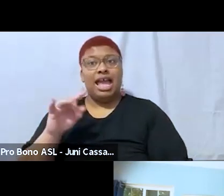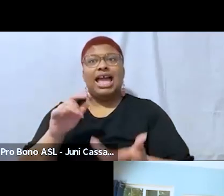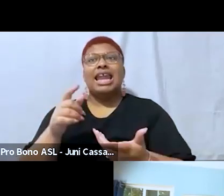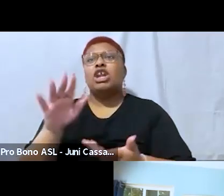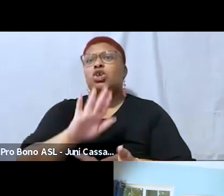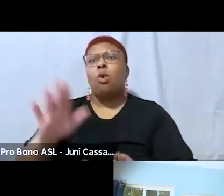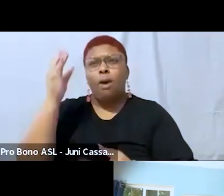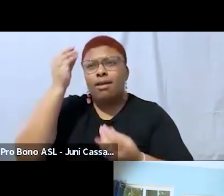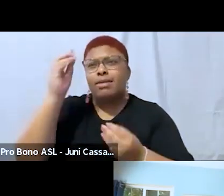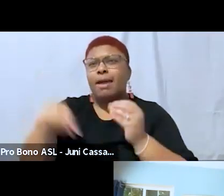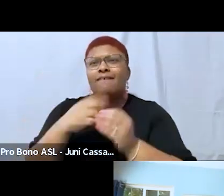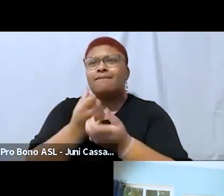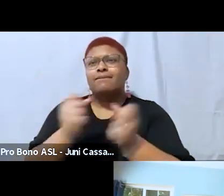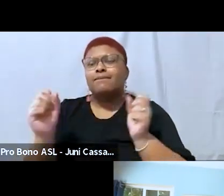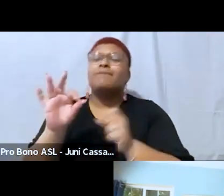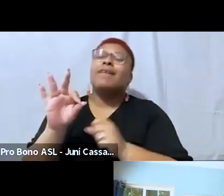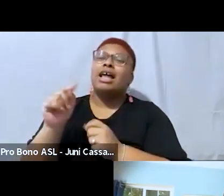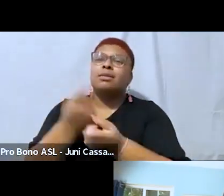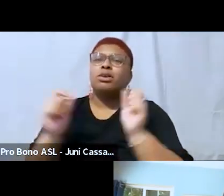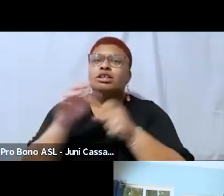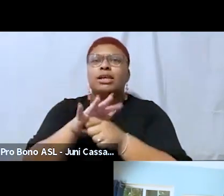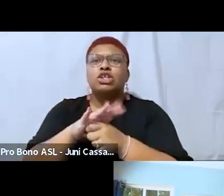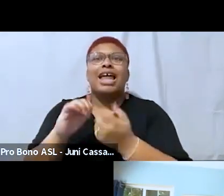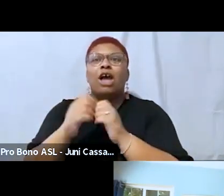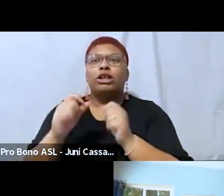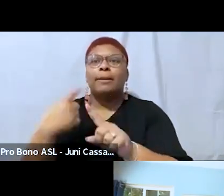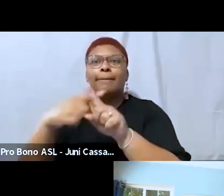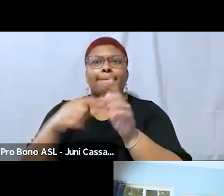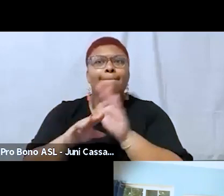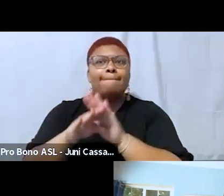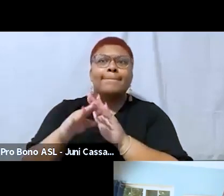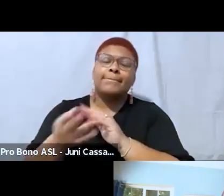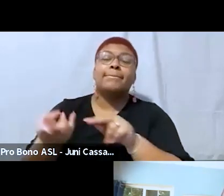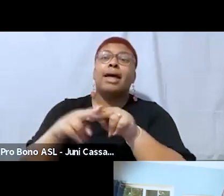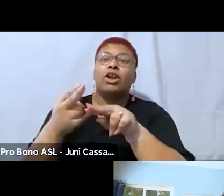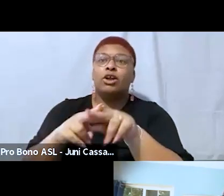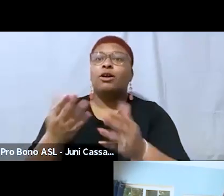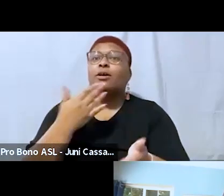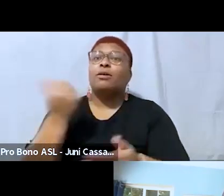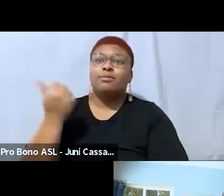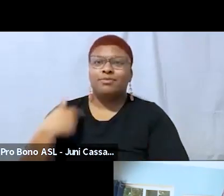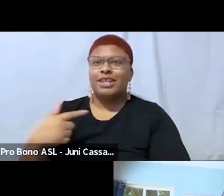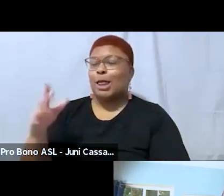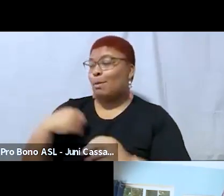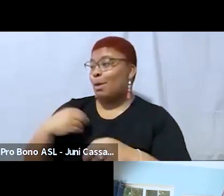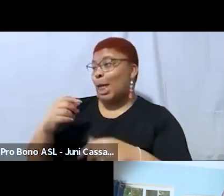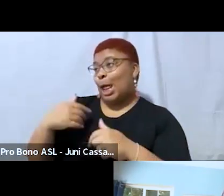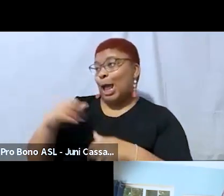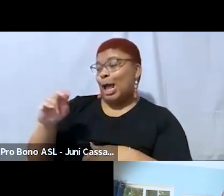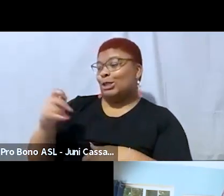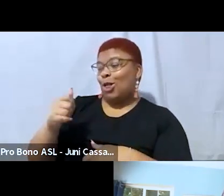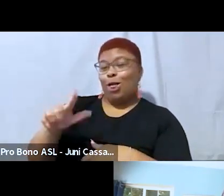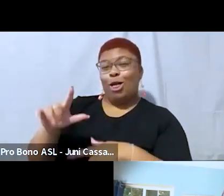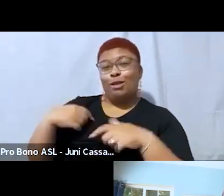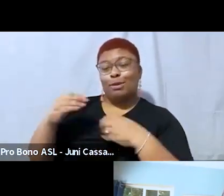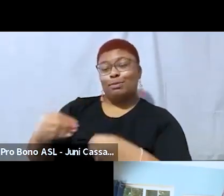how we could be doing better let me pull my notes up because you know i was hoping you'd ask the question angel came